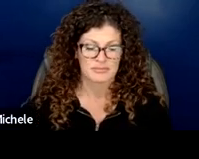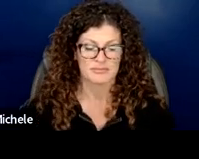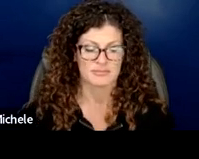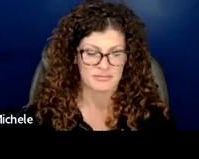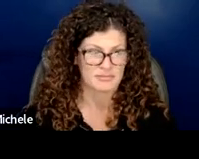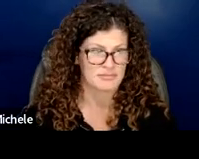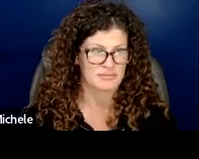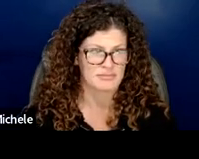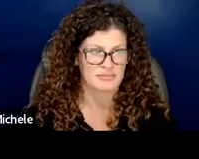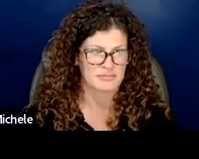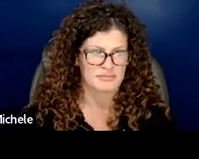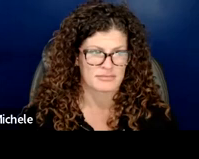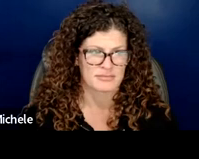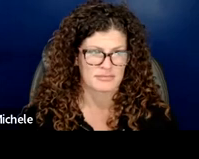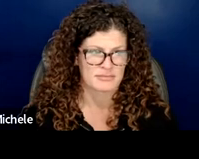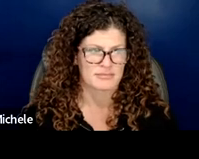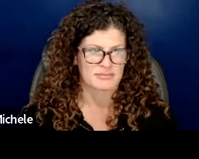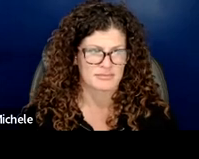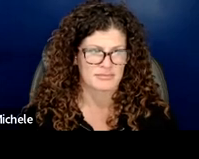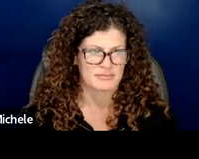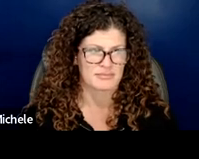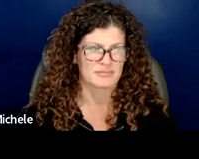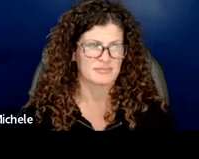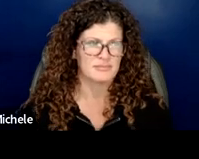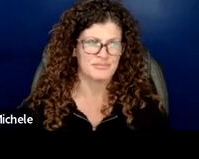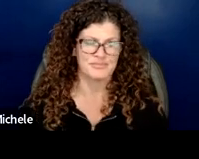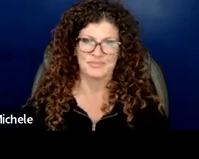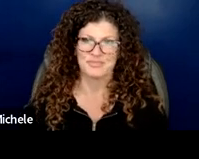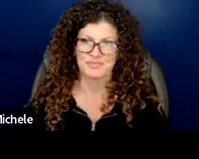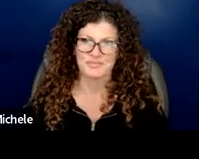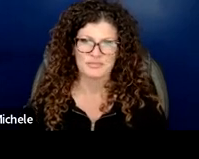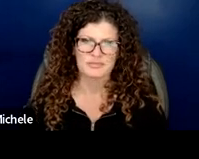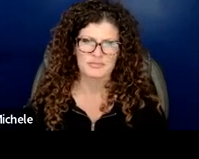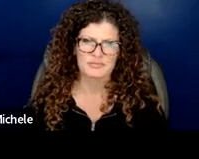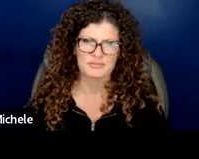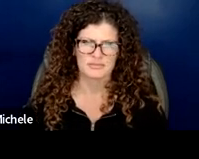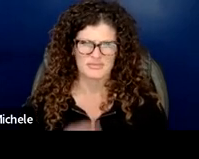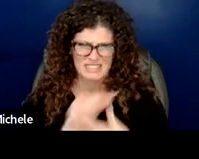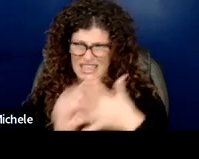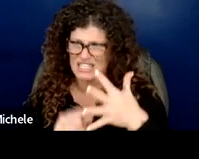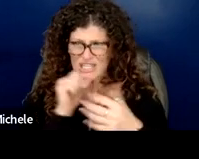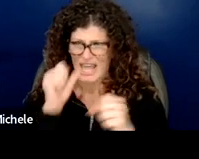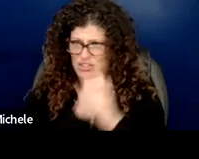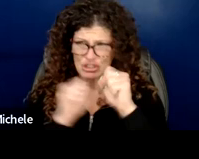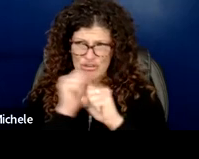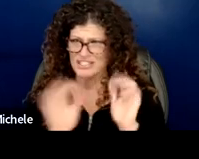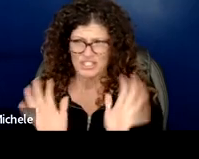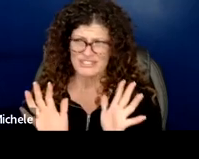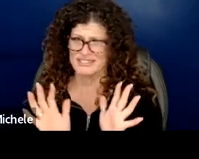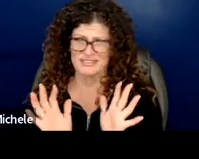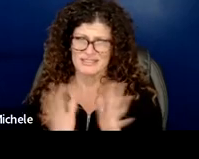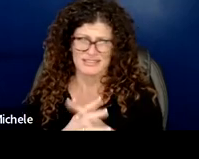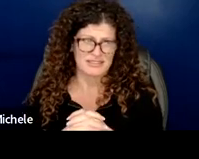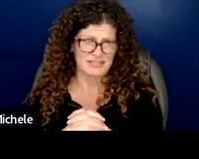so so so so these are these are not necessarily all the strategies and the way that i'm reading this right